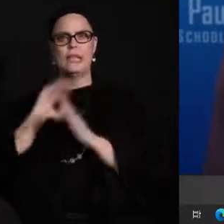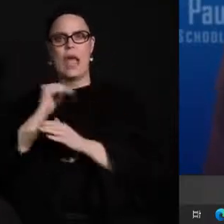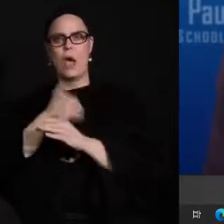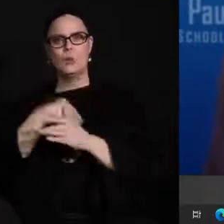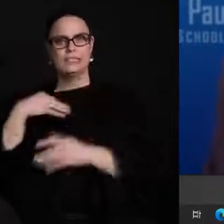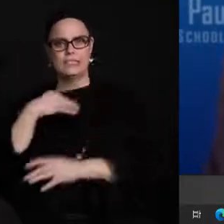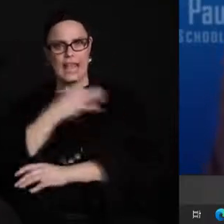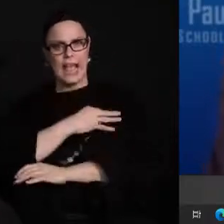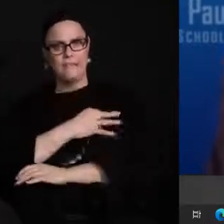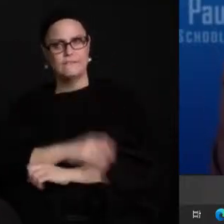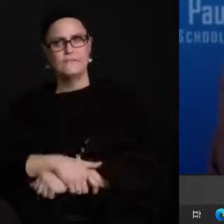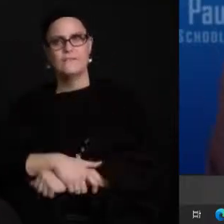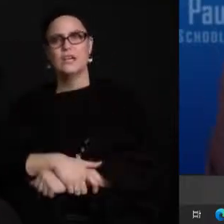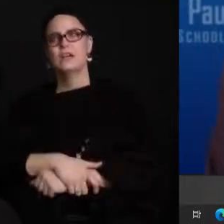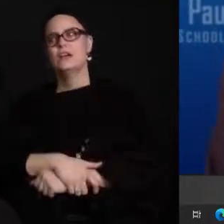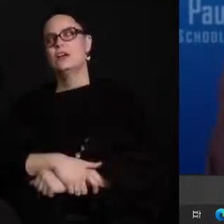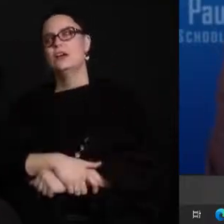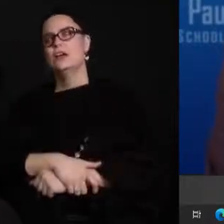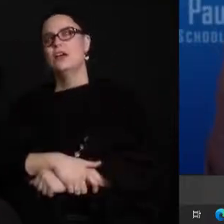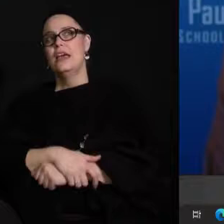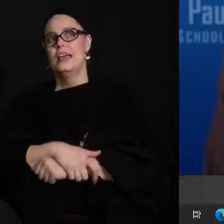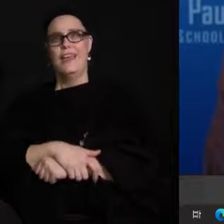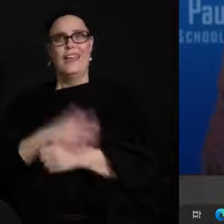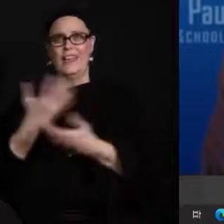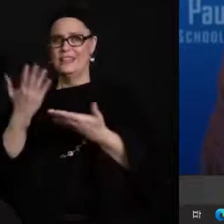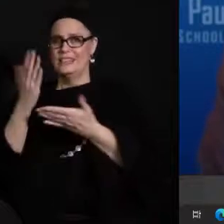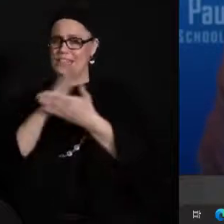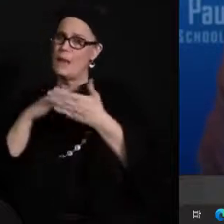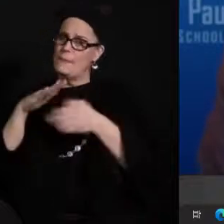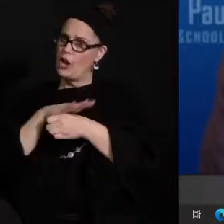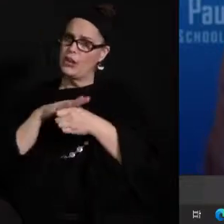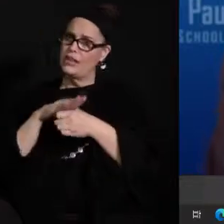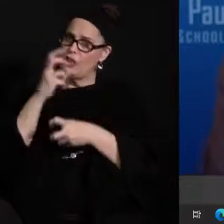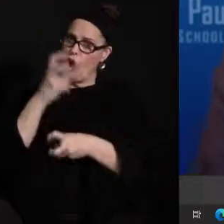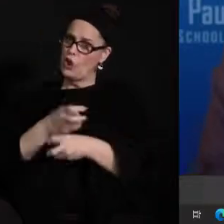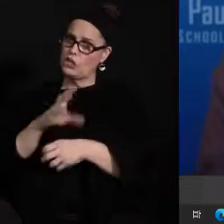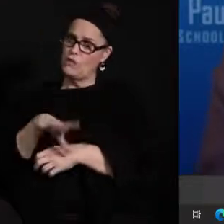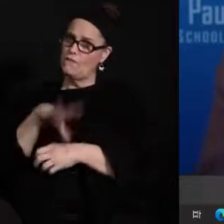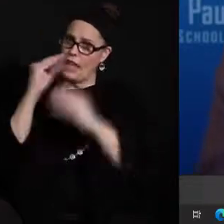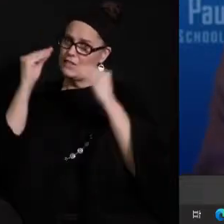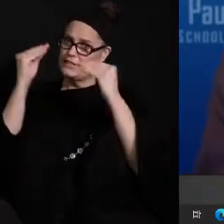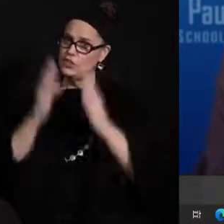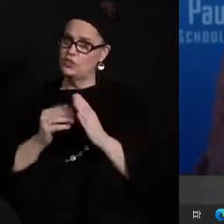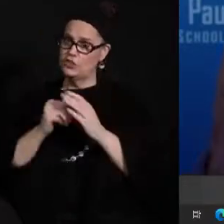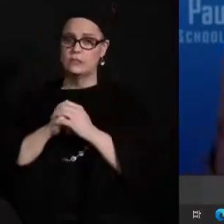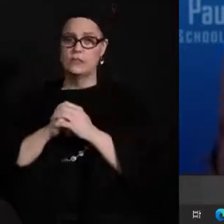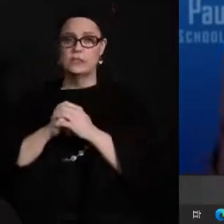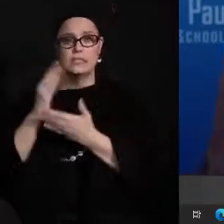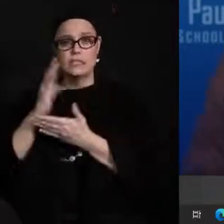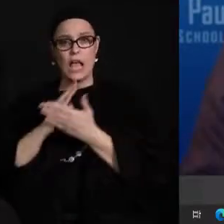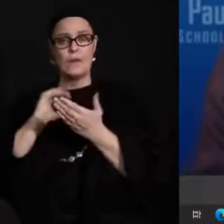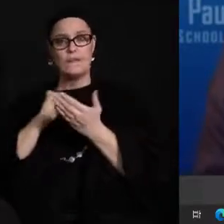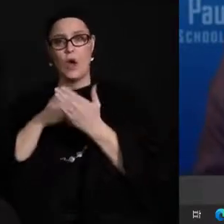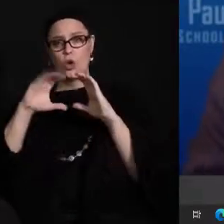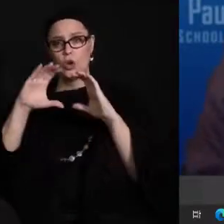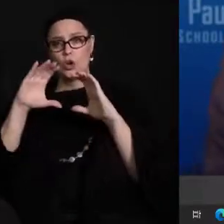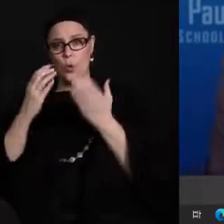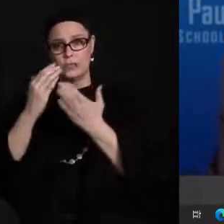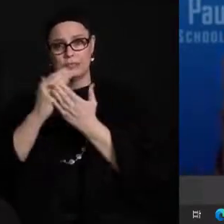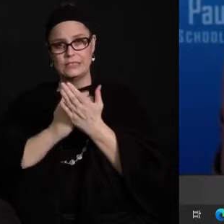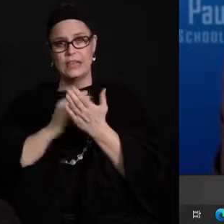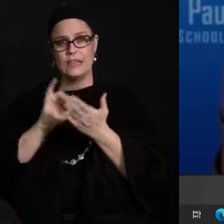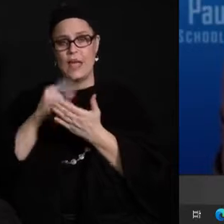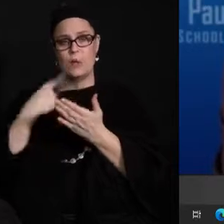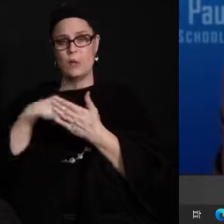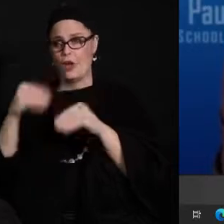some areas that are very hard to to find teachers you know you get into some of the single courses that we offer there might be one